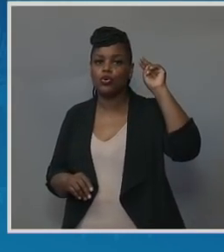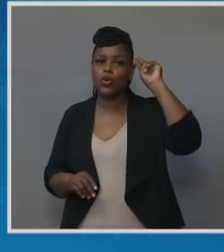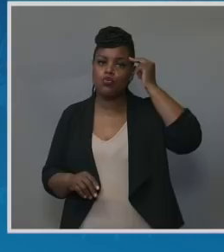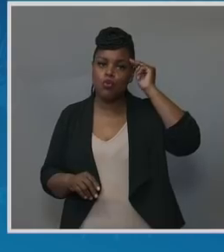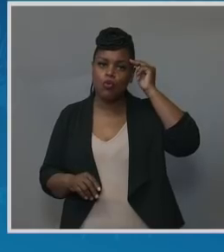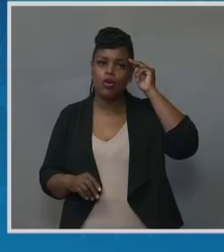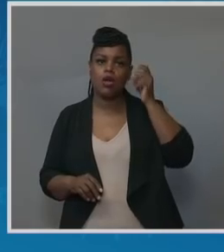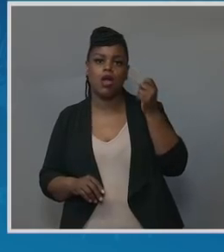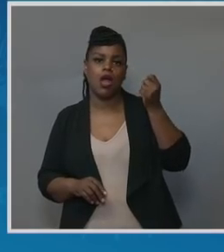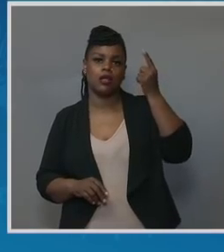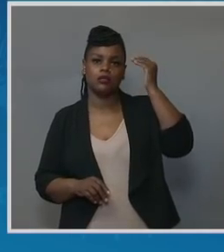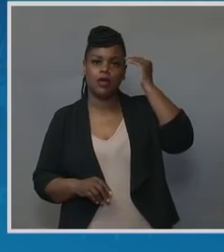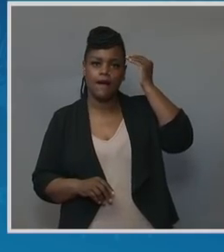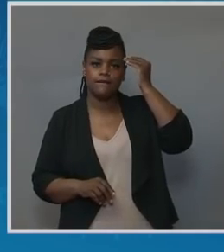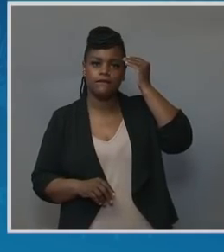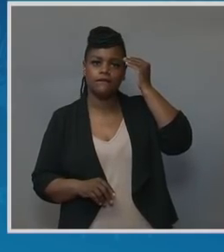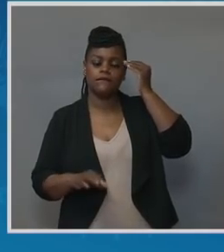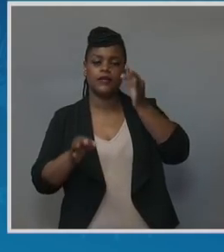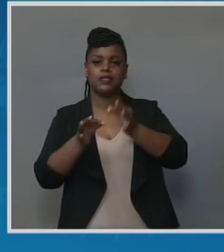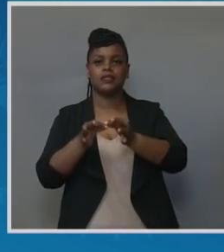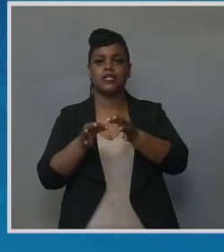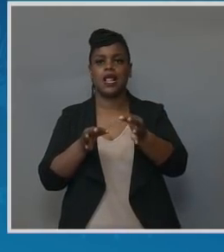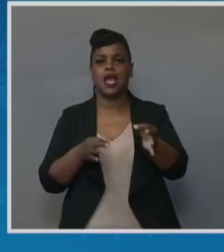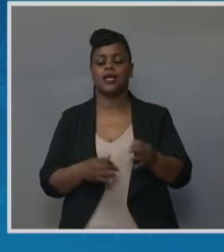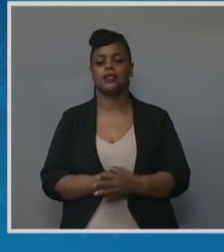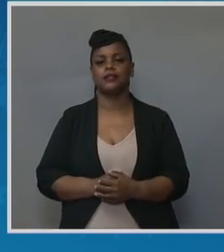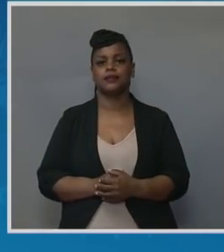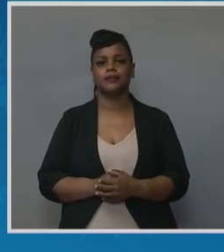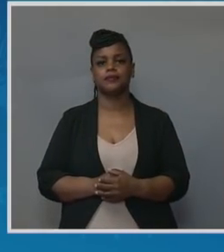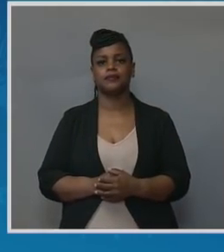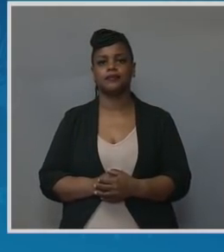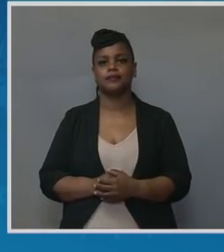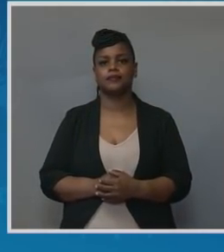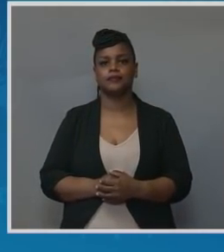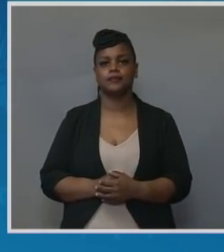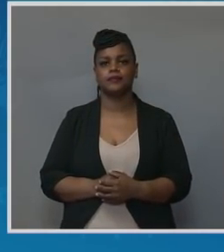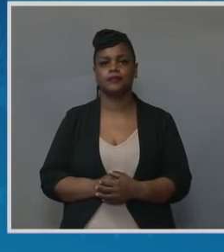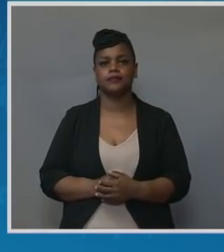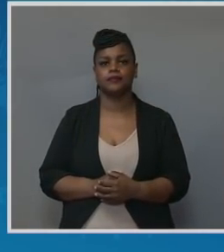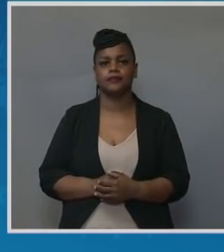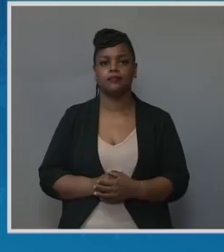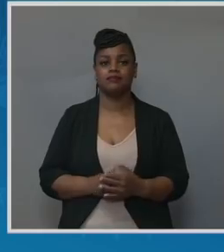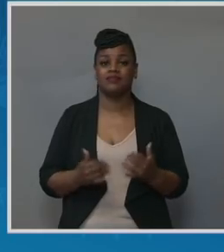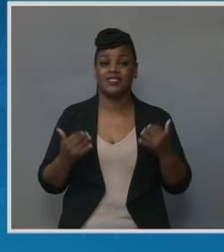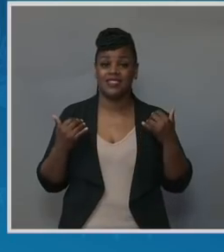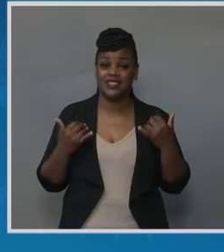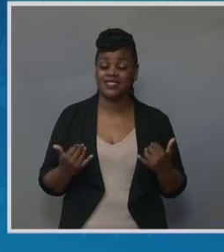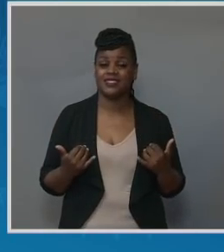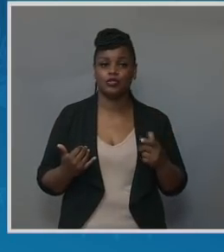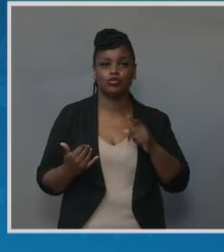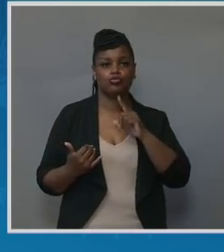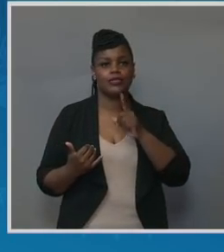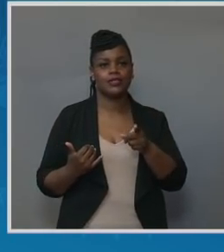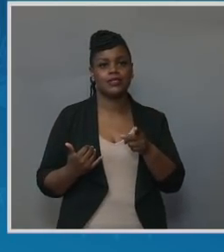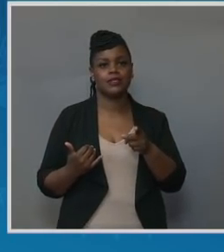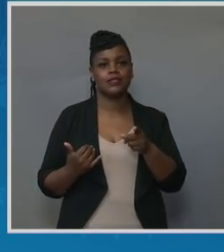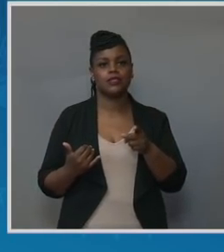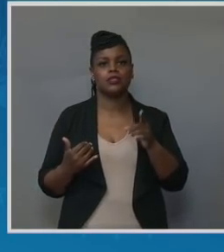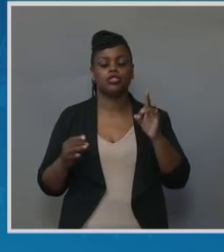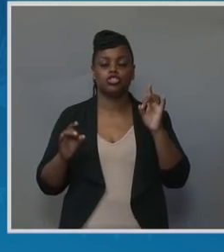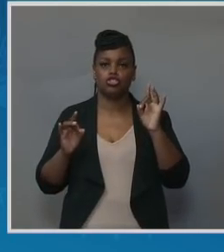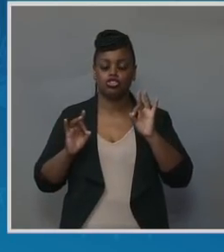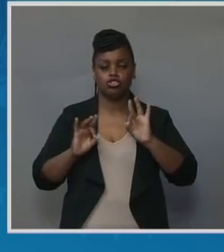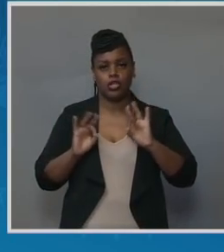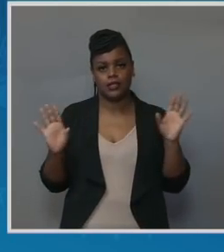delays through their childhood. This maternal health care crisis places black and brown mothers and babies,